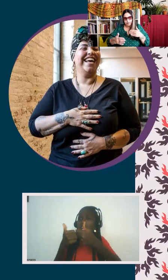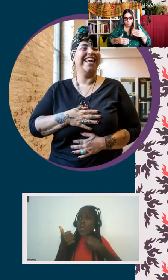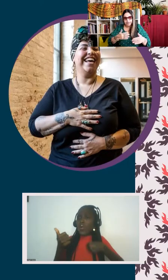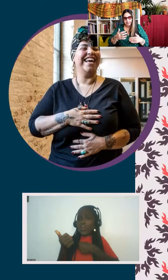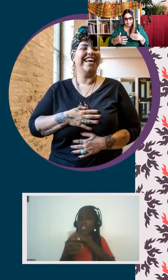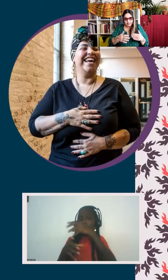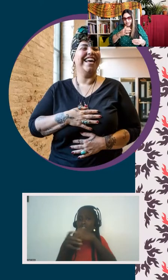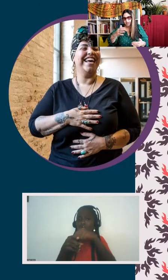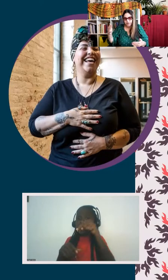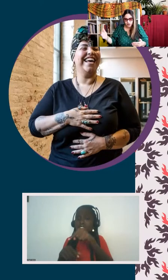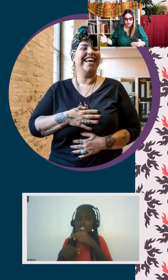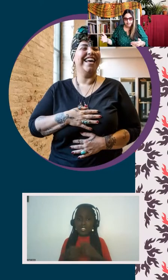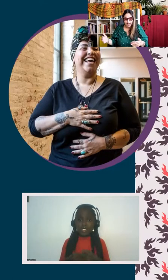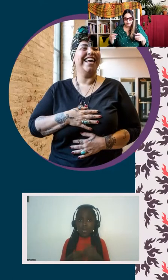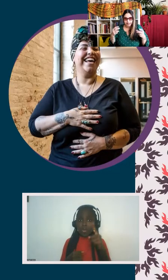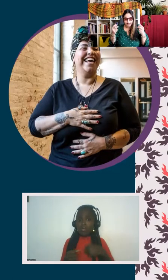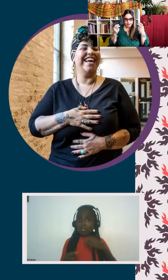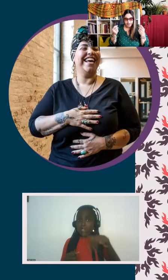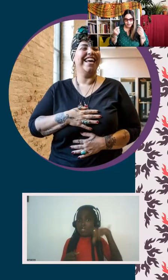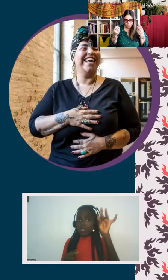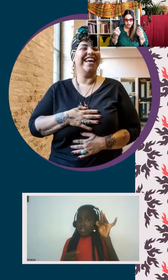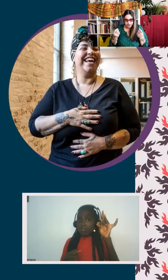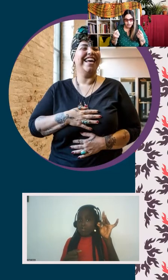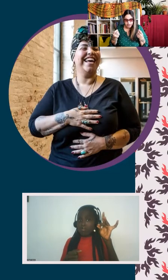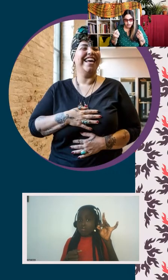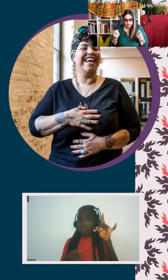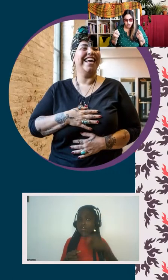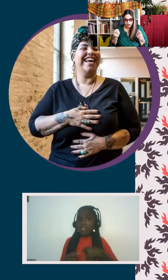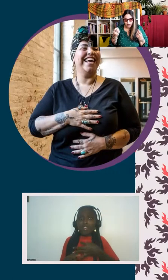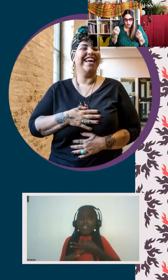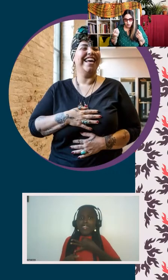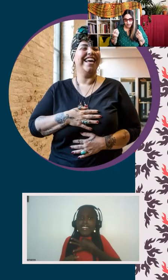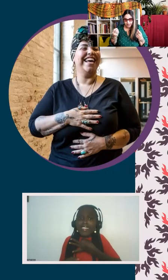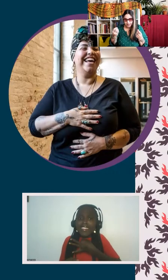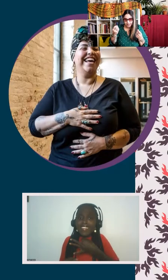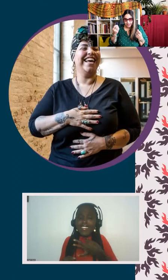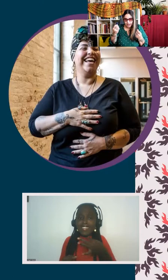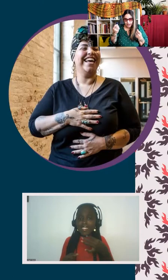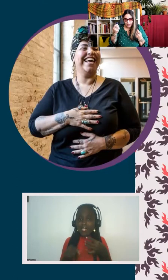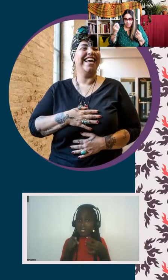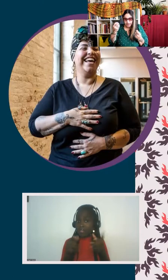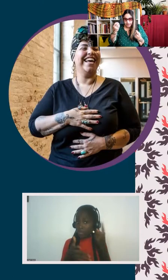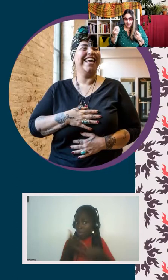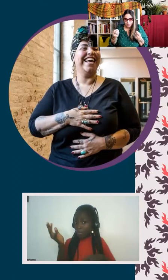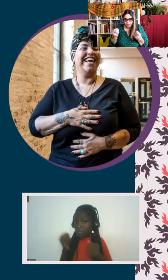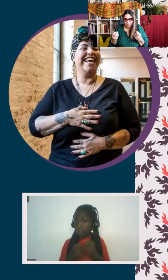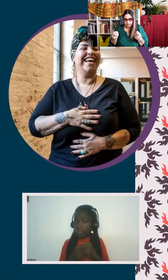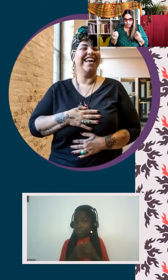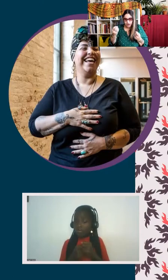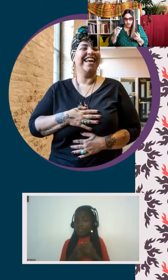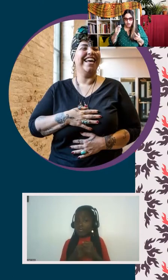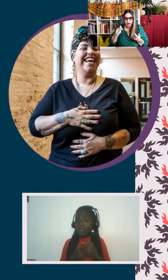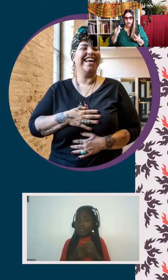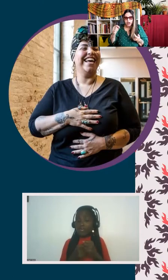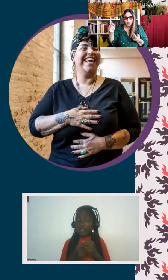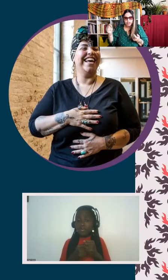And one of the pieces that I've discovered over time that made me hungry and I was looking for was the conversation